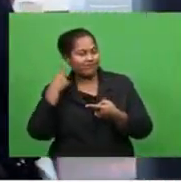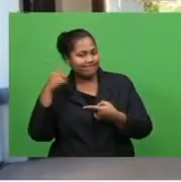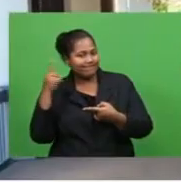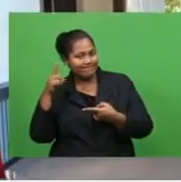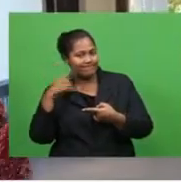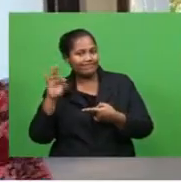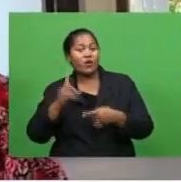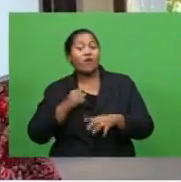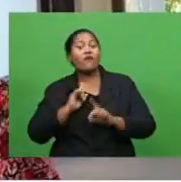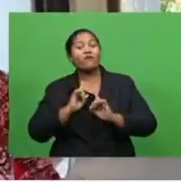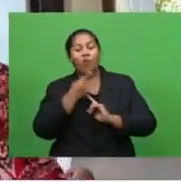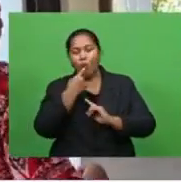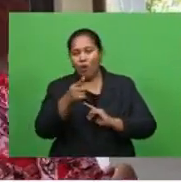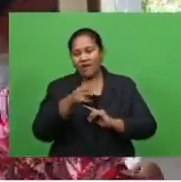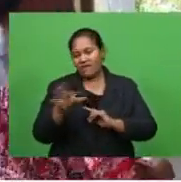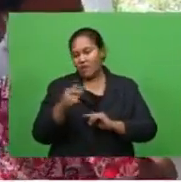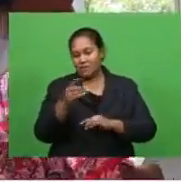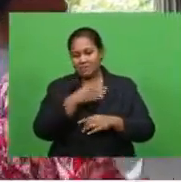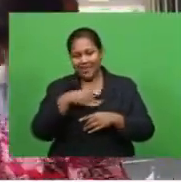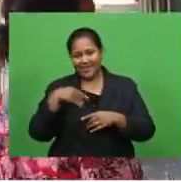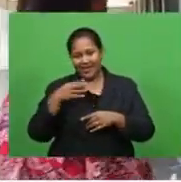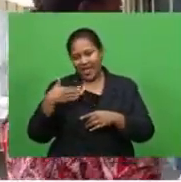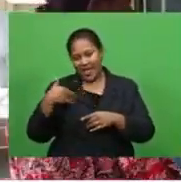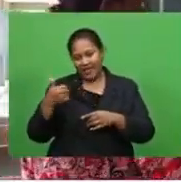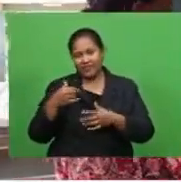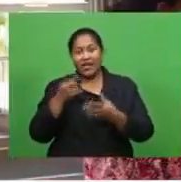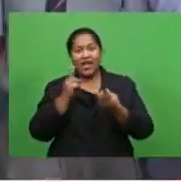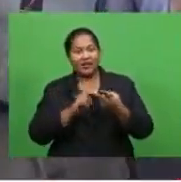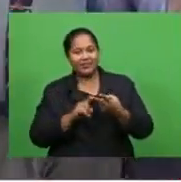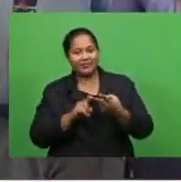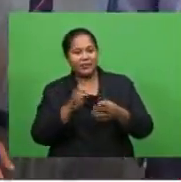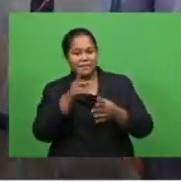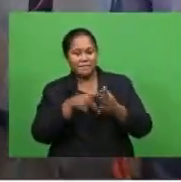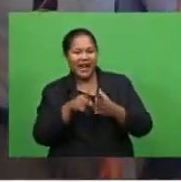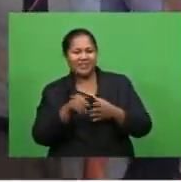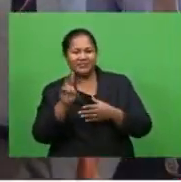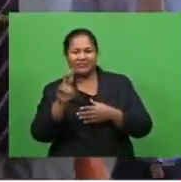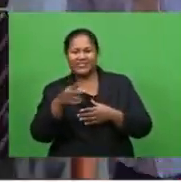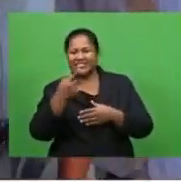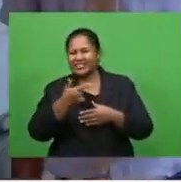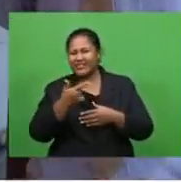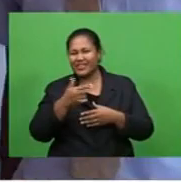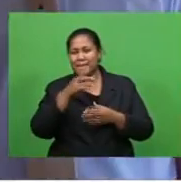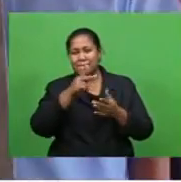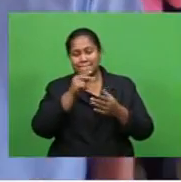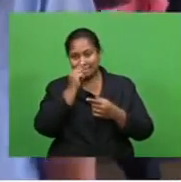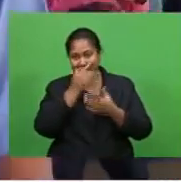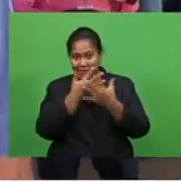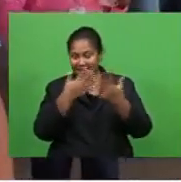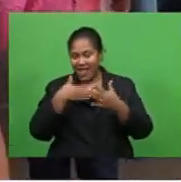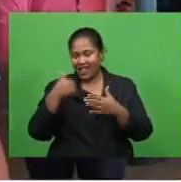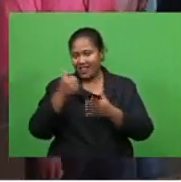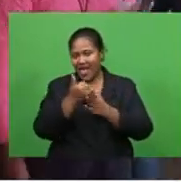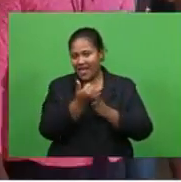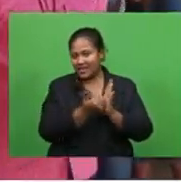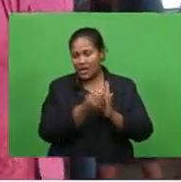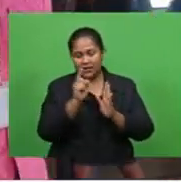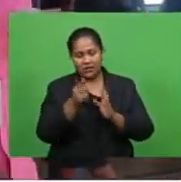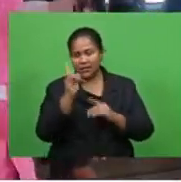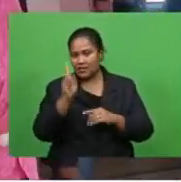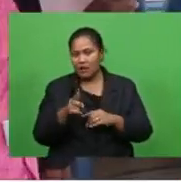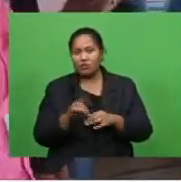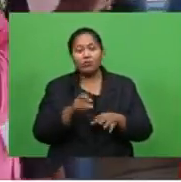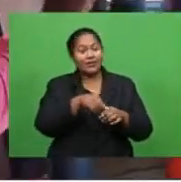with directions of a medical officer, contrary to Section 70C of the Public Health Act. It is alleged that between